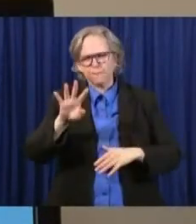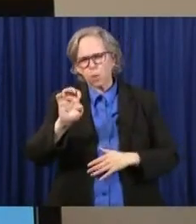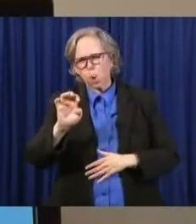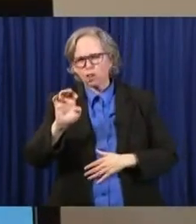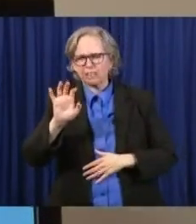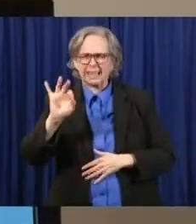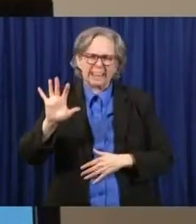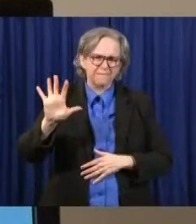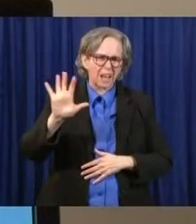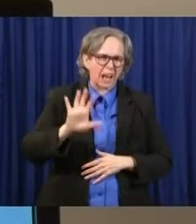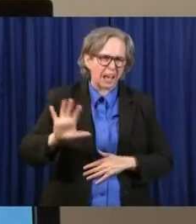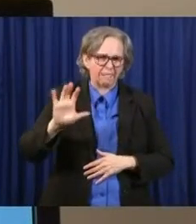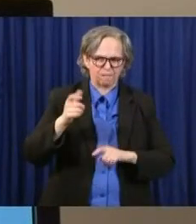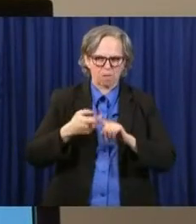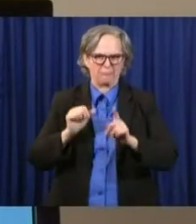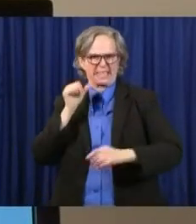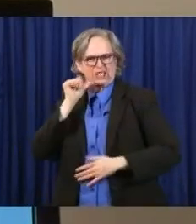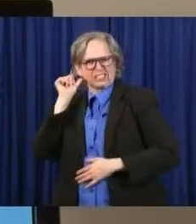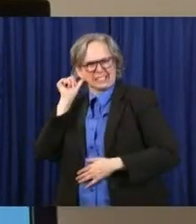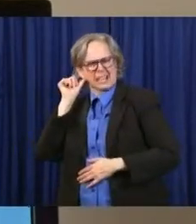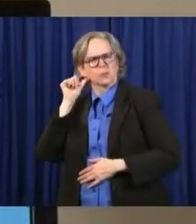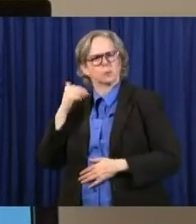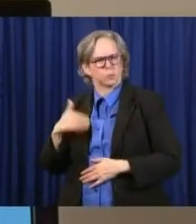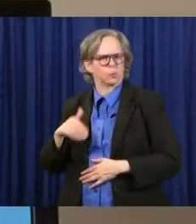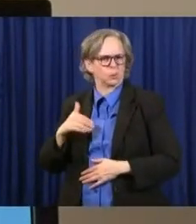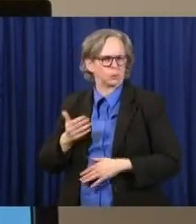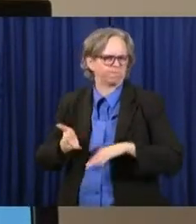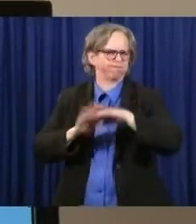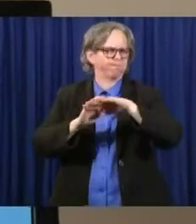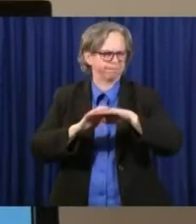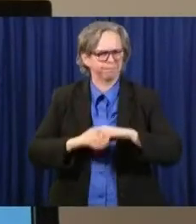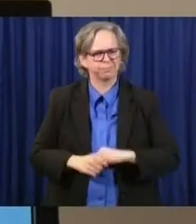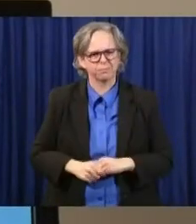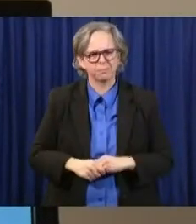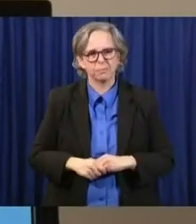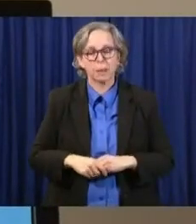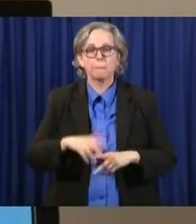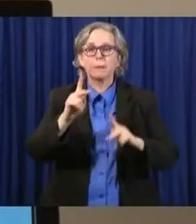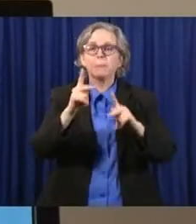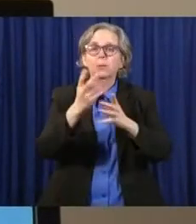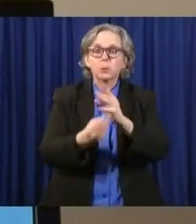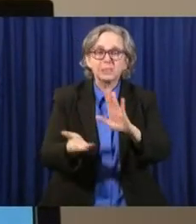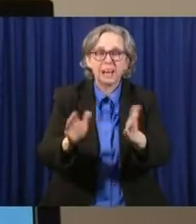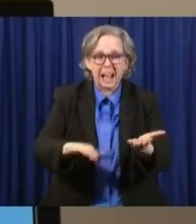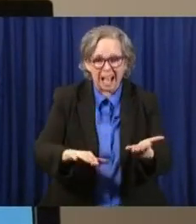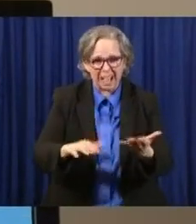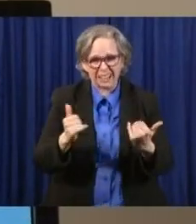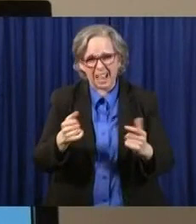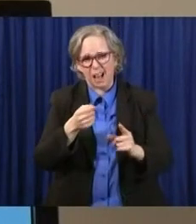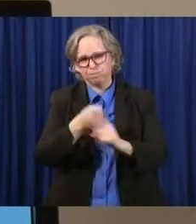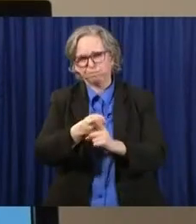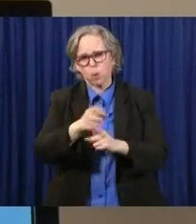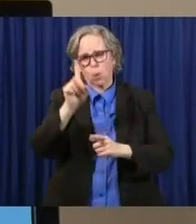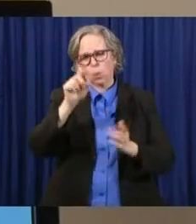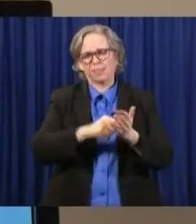yesterday. Unfortunately, our deaths in Ohio are now at 1